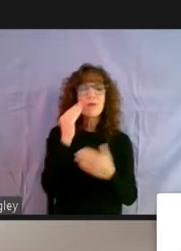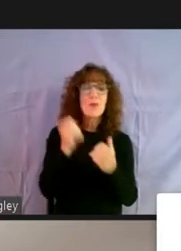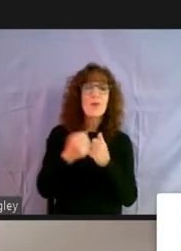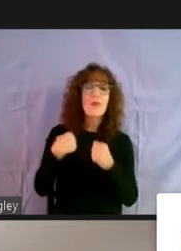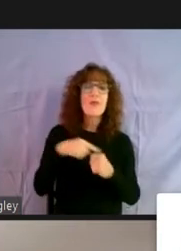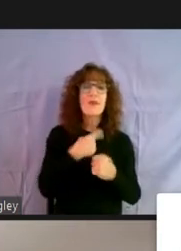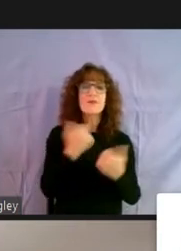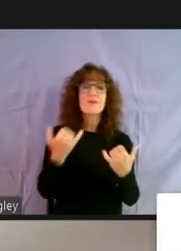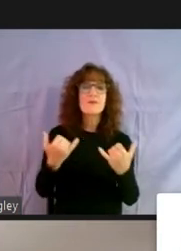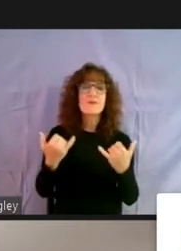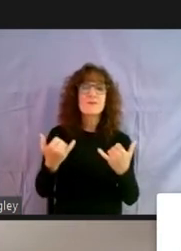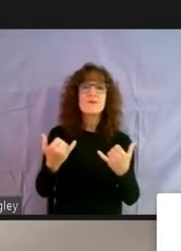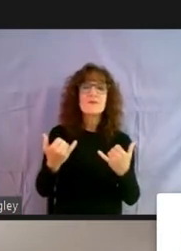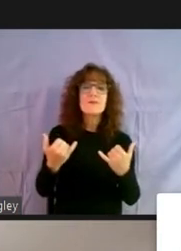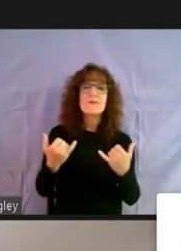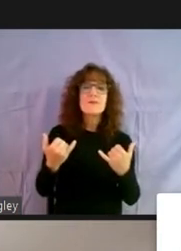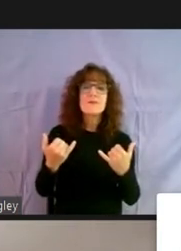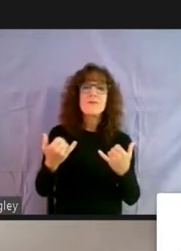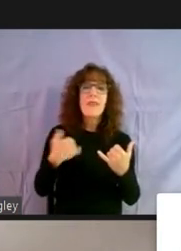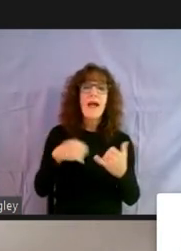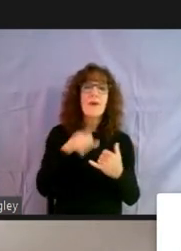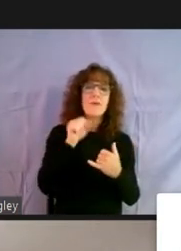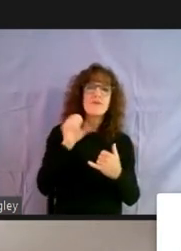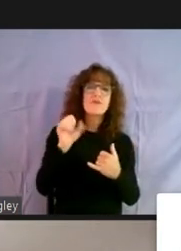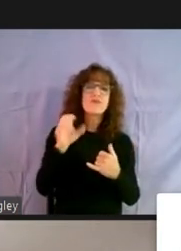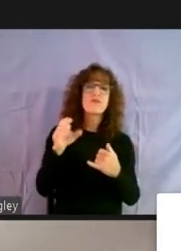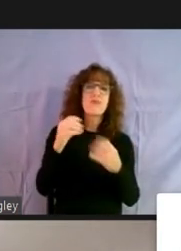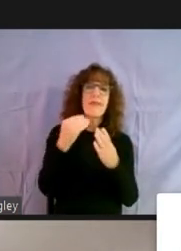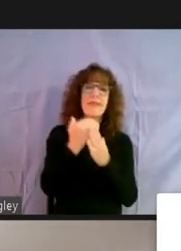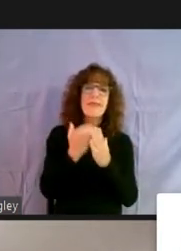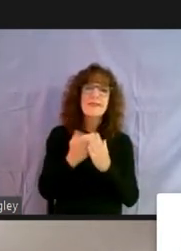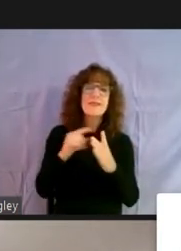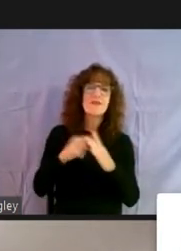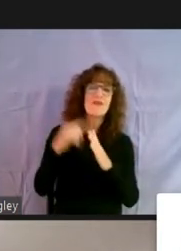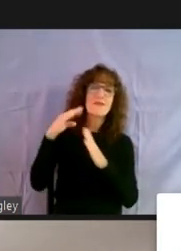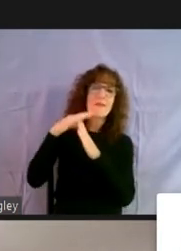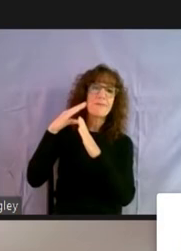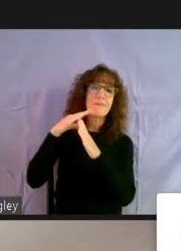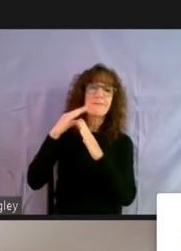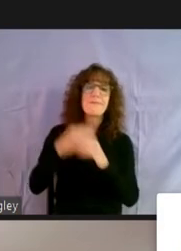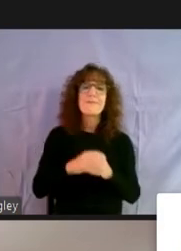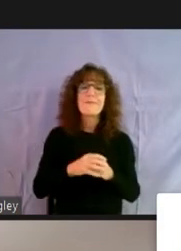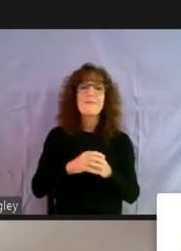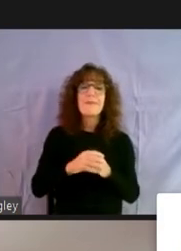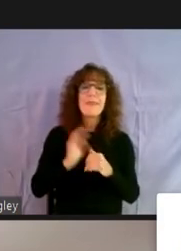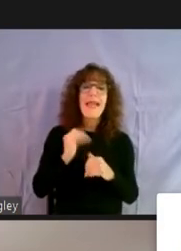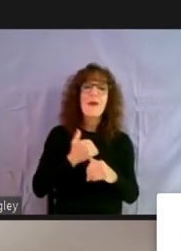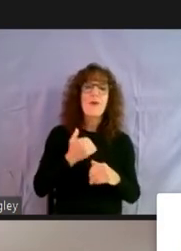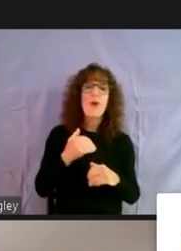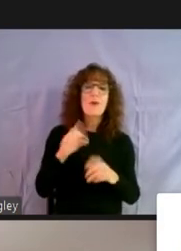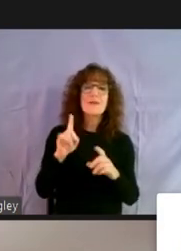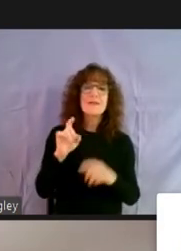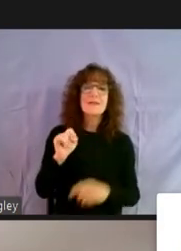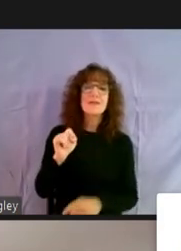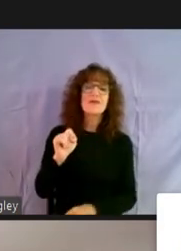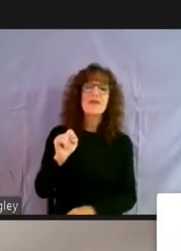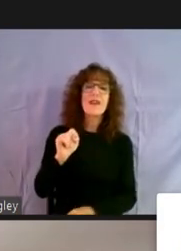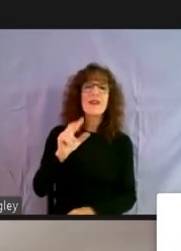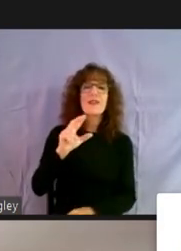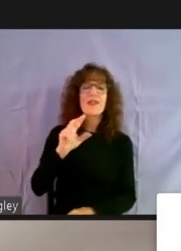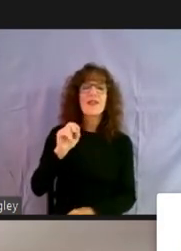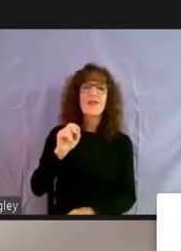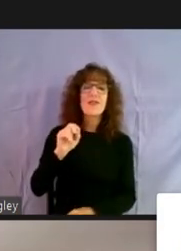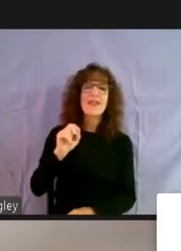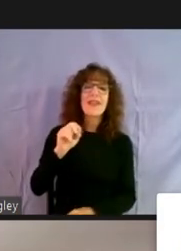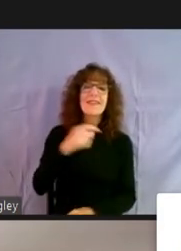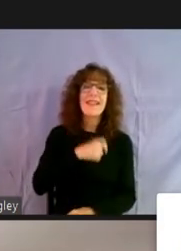uh, I'm going to run through the list and then we're going to start at the top, but, um, our own district 30, 38 delegate, Shanika